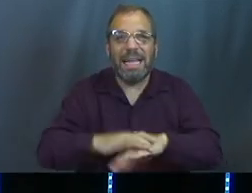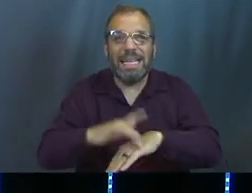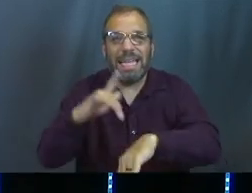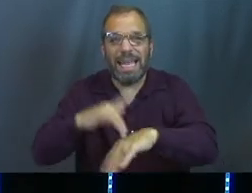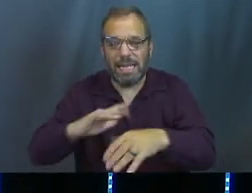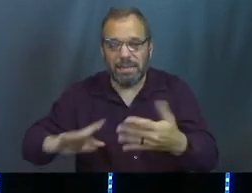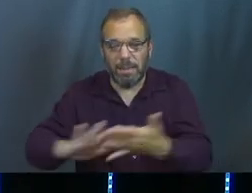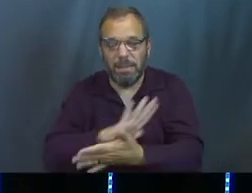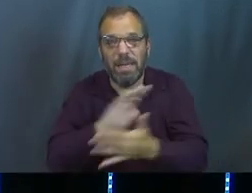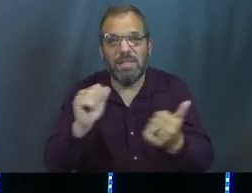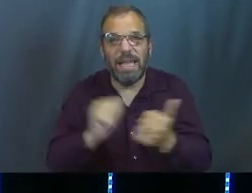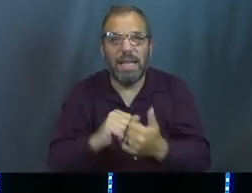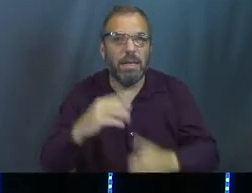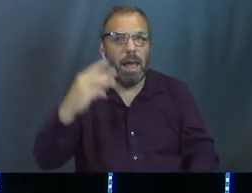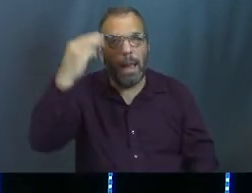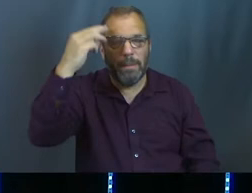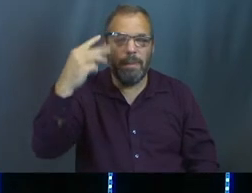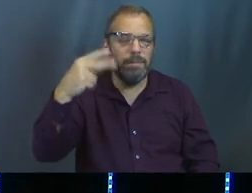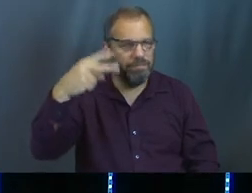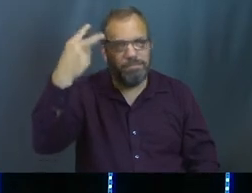Mexico and lives happily ever after.